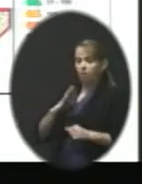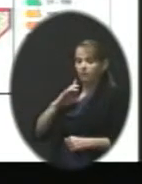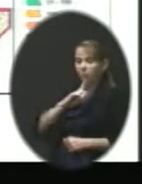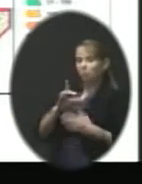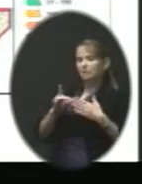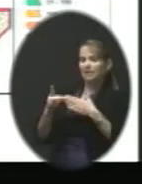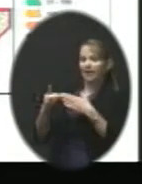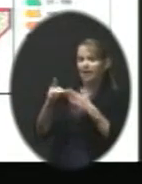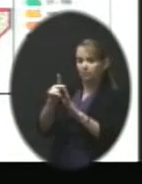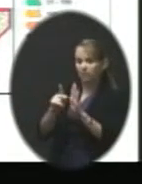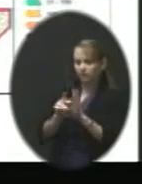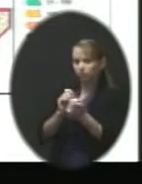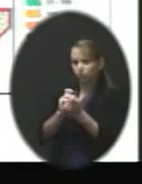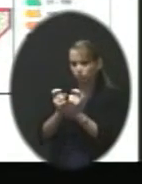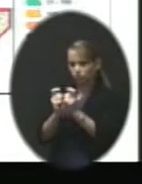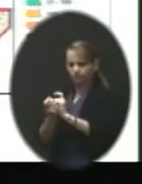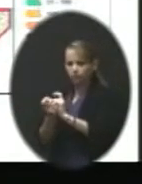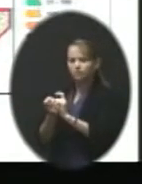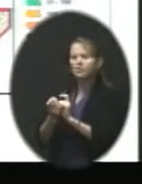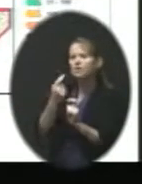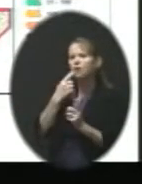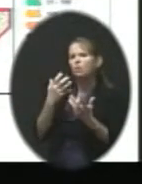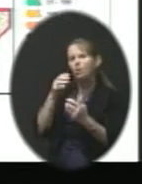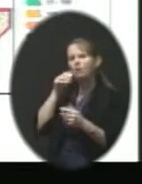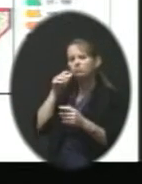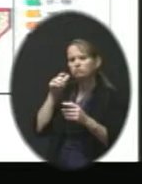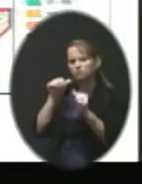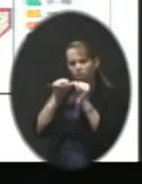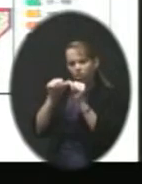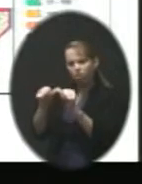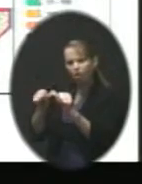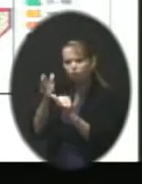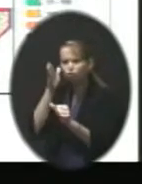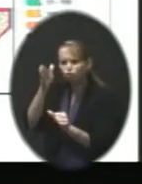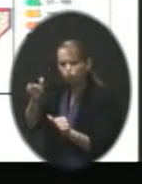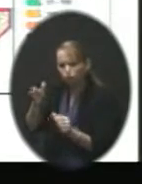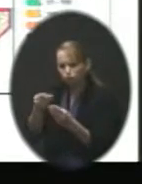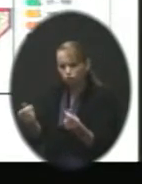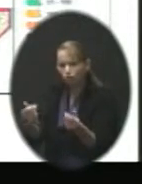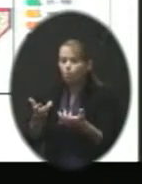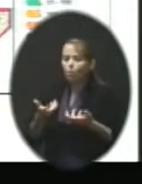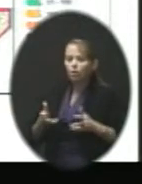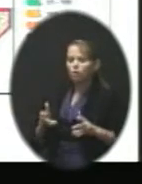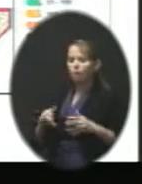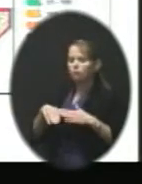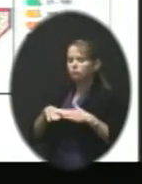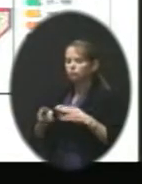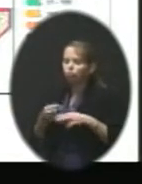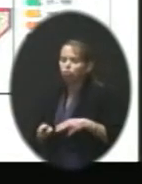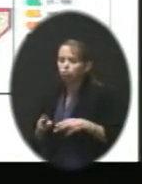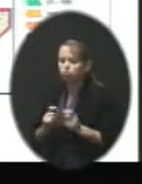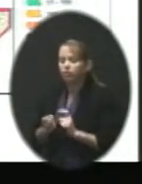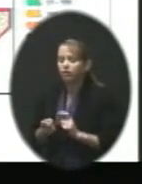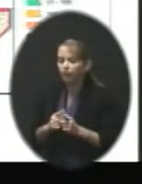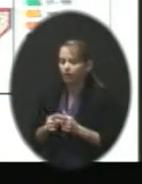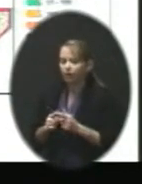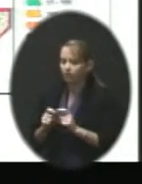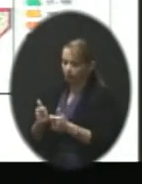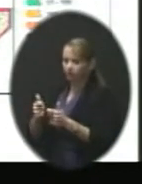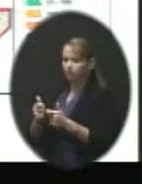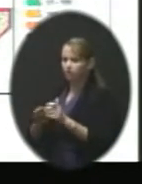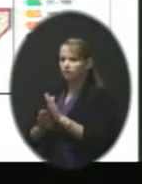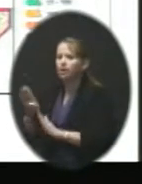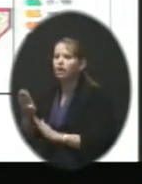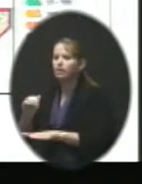to make adjustments is to say we want long-term solutions. We don't want to get in there and make some changes and then have growth pop up or development